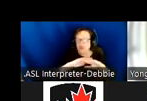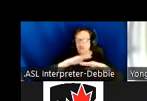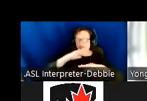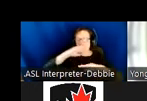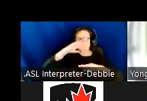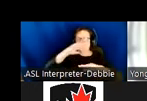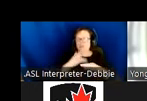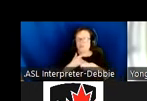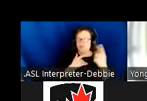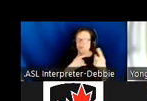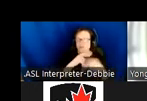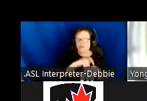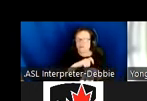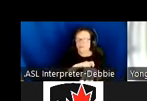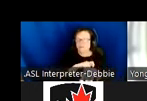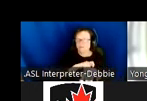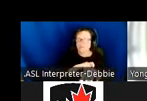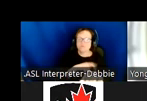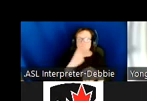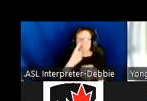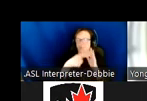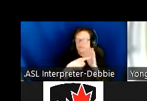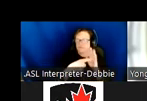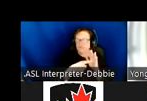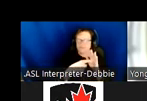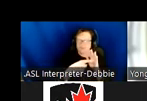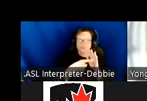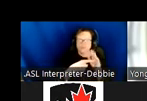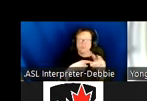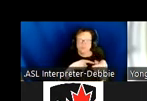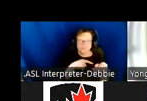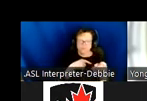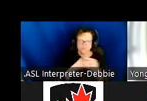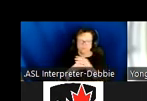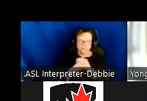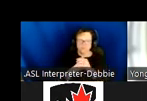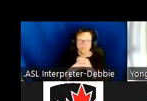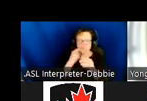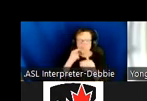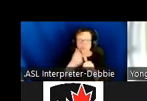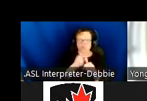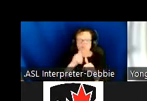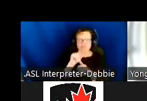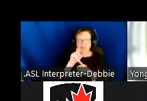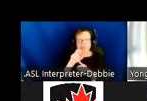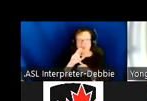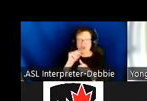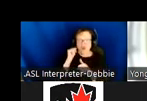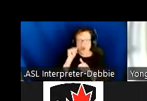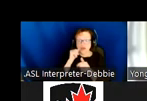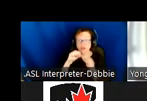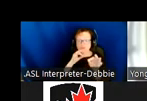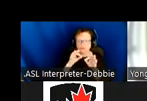you feel them one at a time. Here is an example of how dot pad rendering works. For each layer, the audio description and tactile